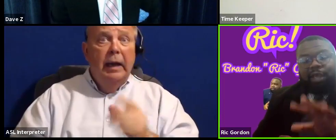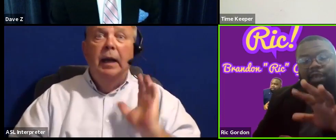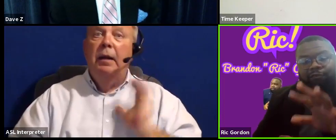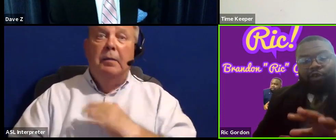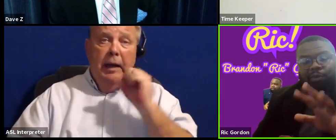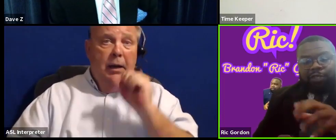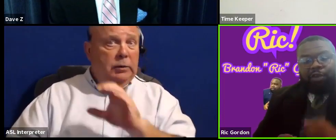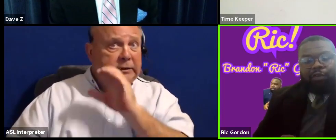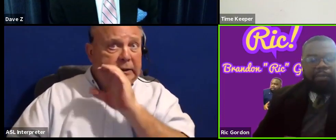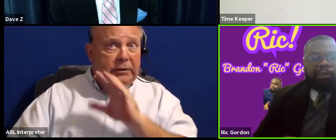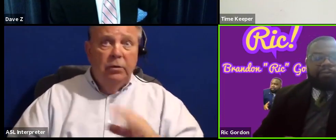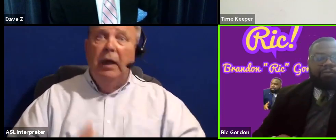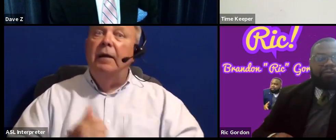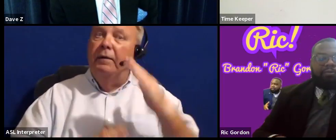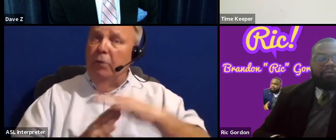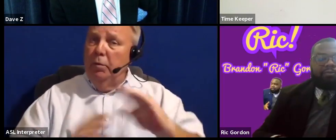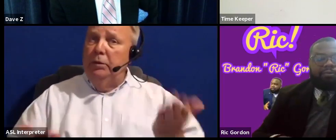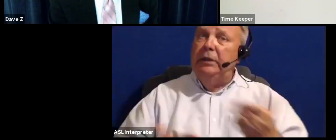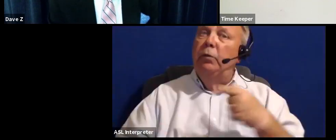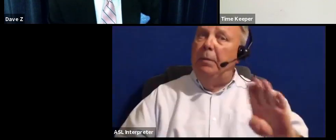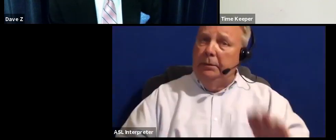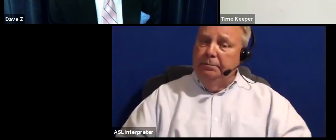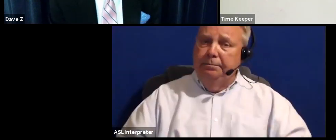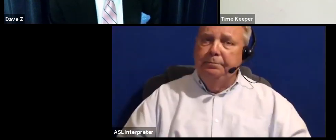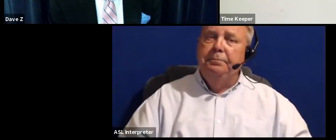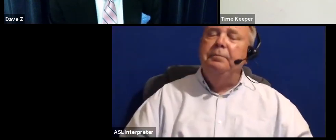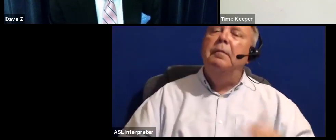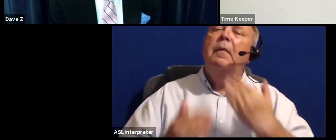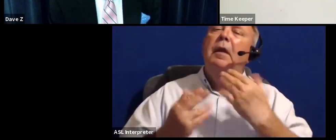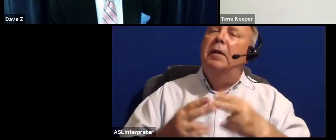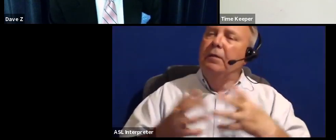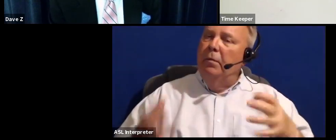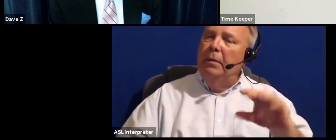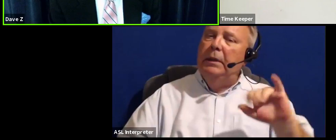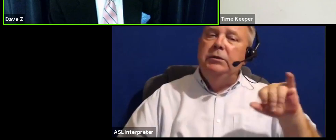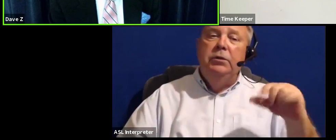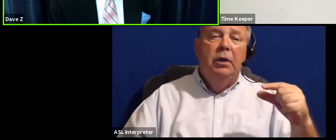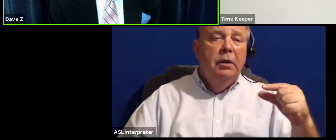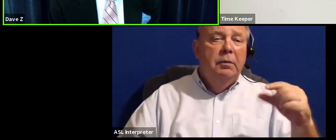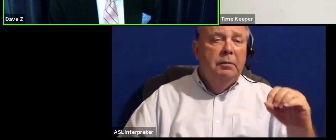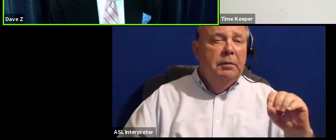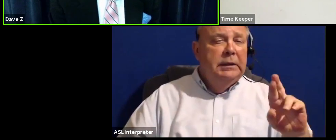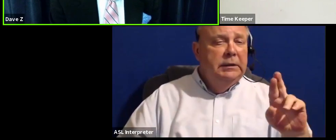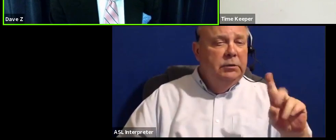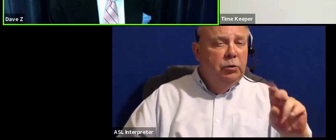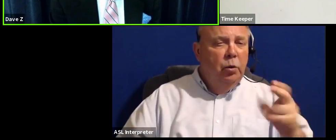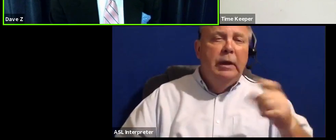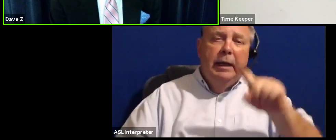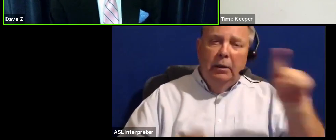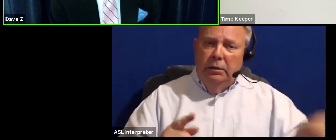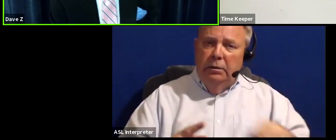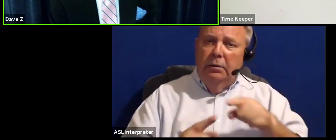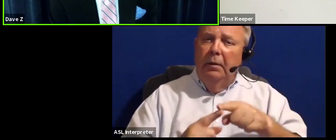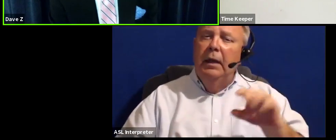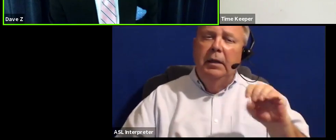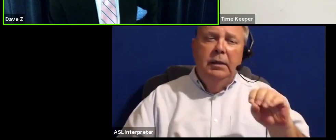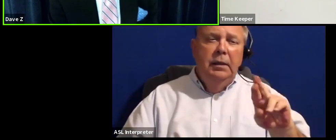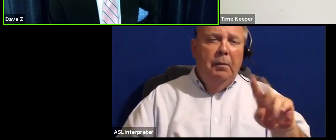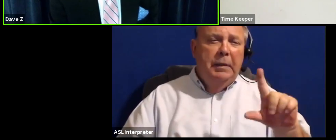most and foremost here in Green Bay. Thank you very much, Mr. Gordon. And let's cycle back to Mr. Orleans.